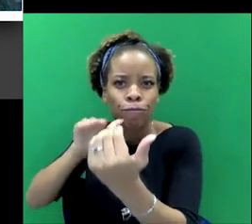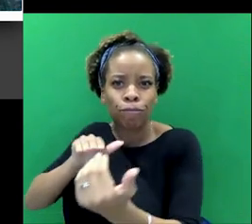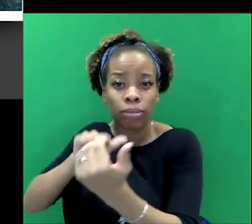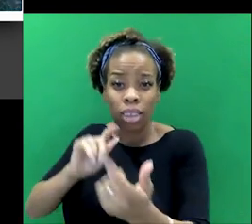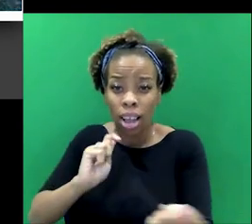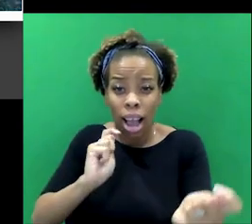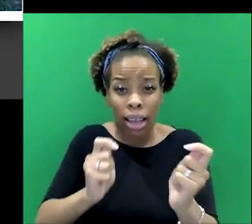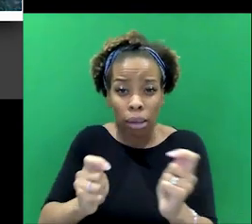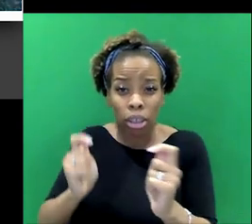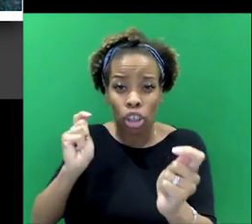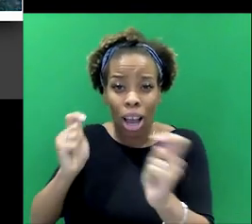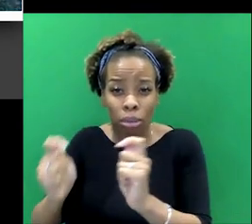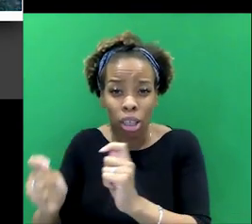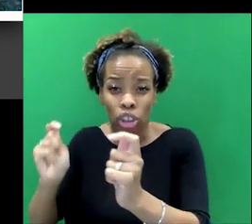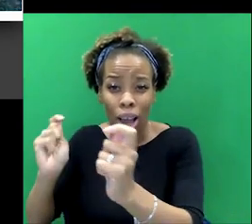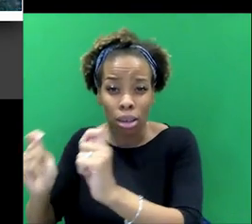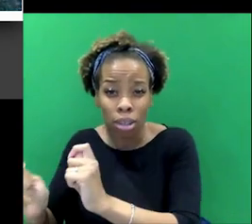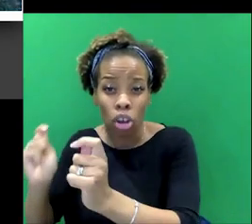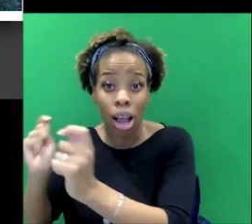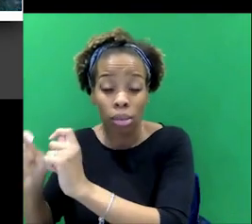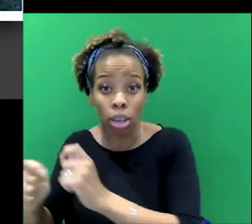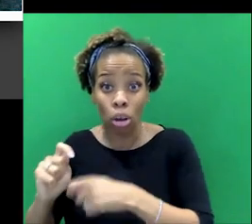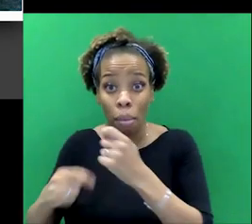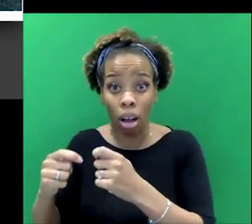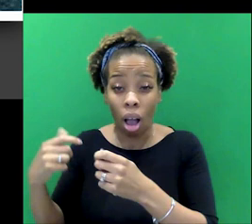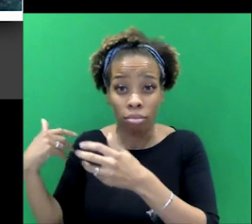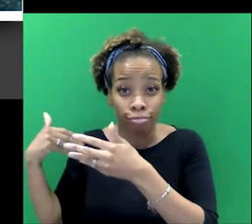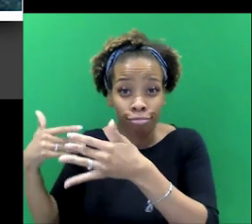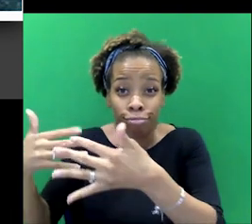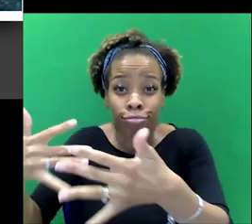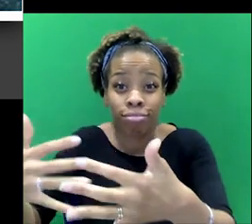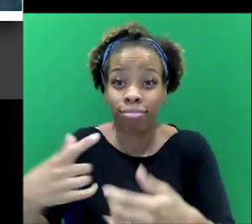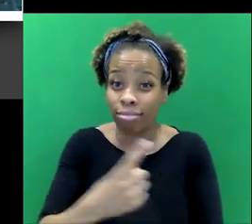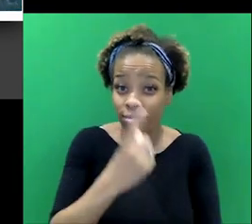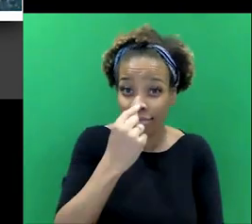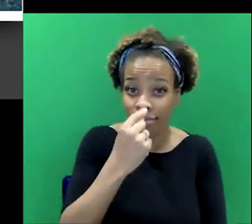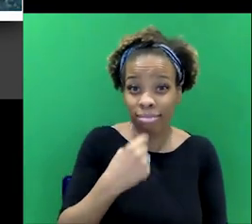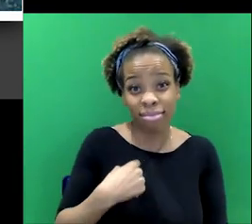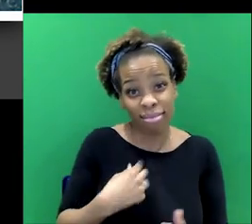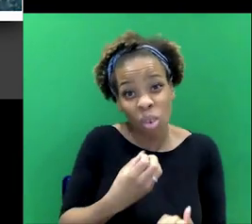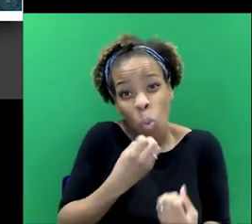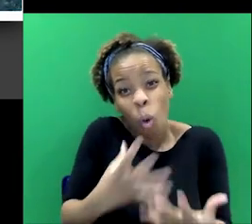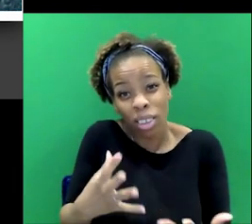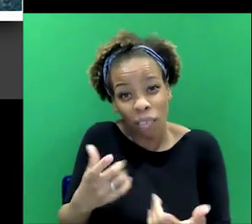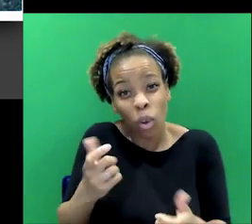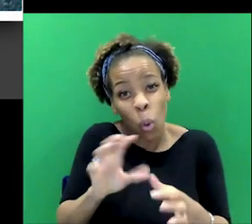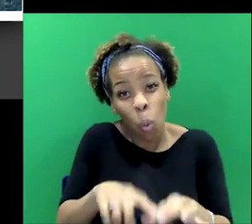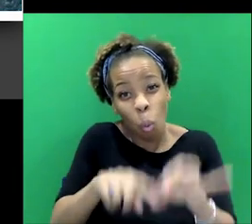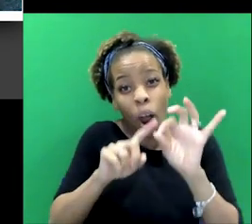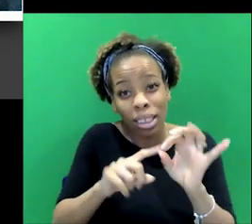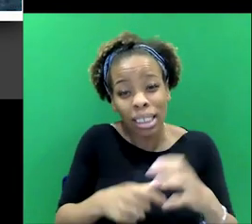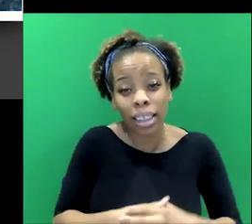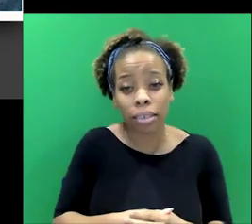has an X factor that allows that. And isn't that wonderful? It is. It is. This has been